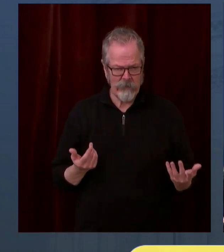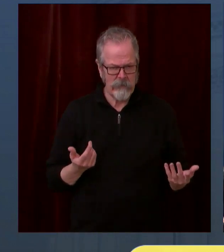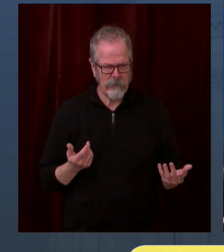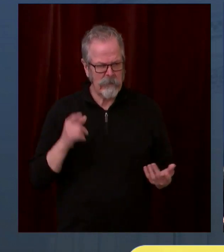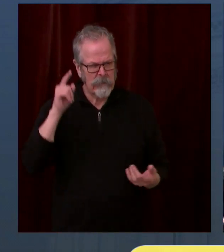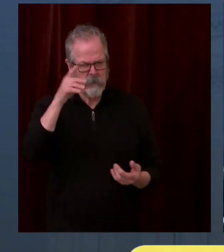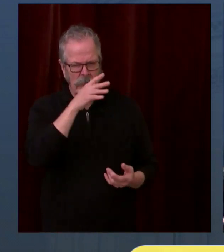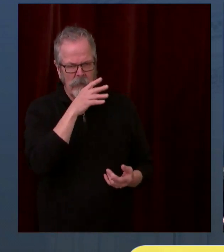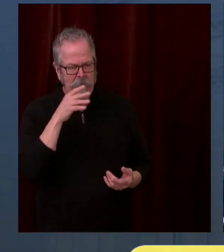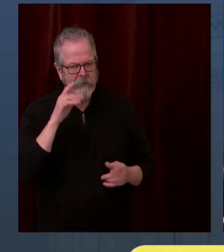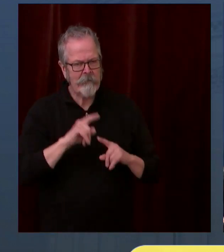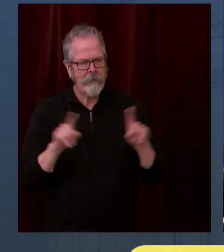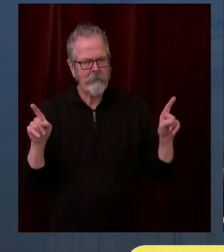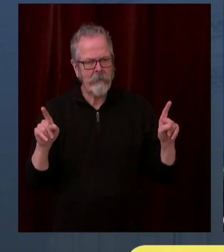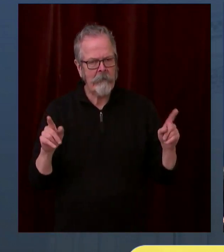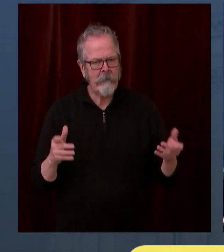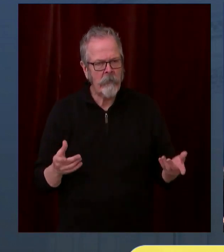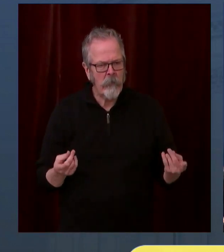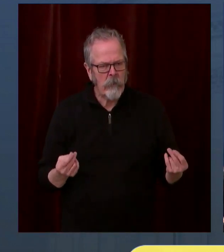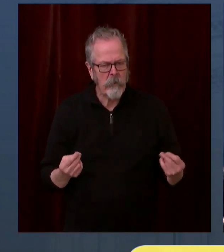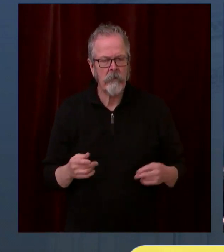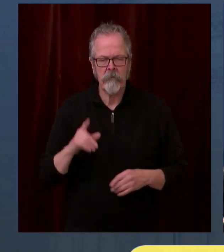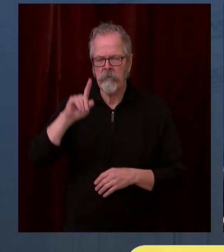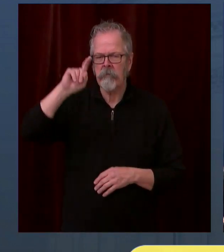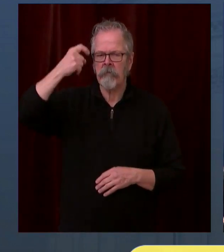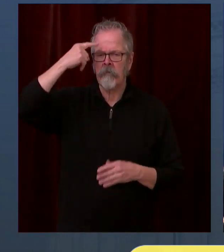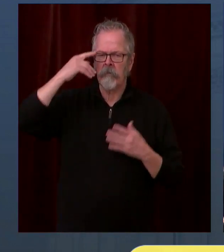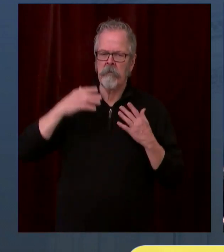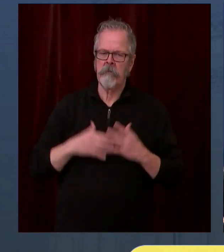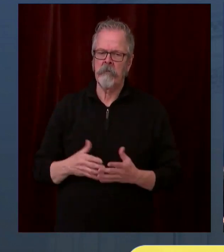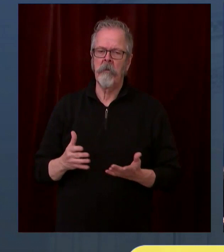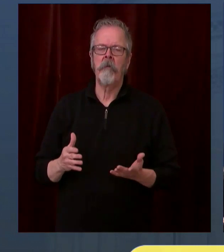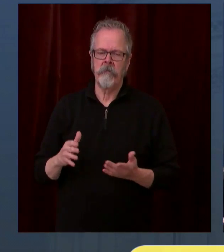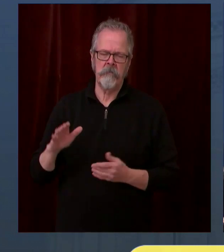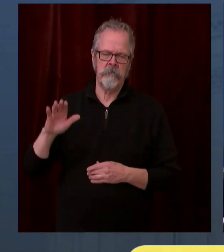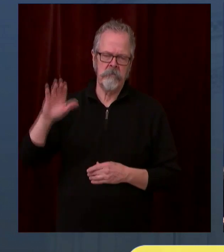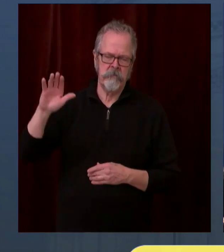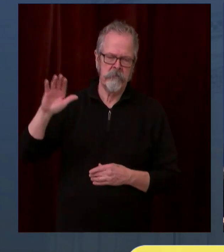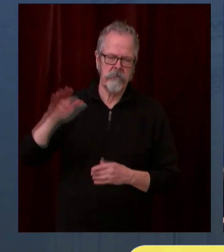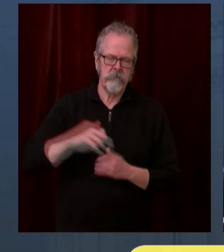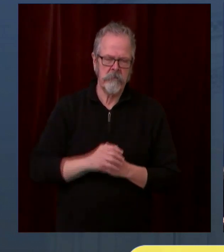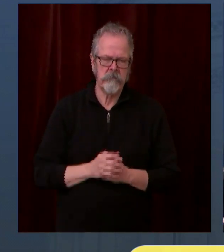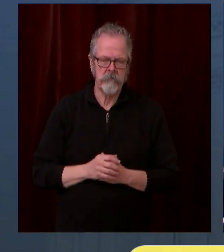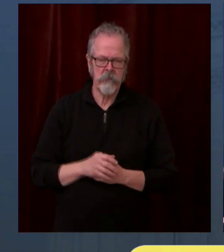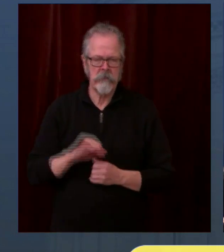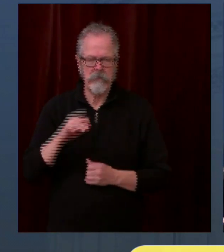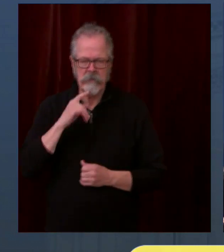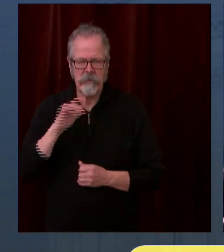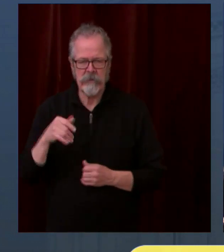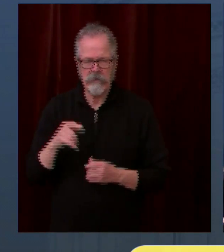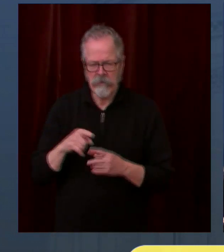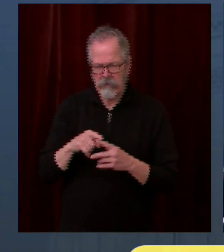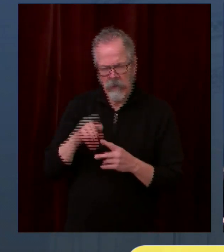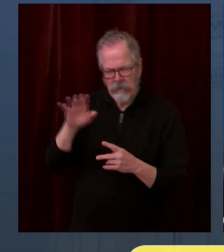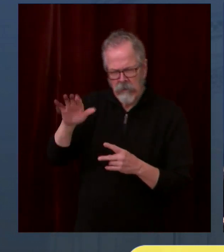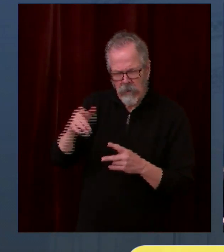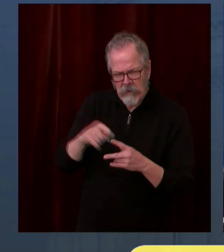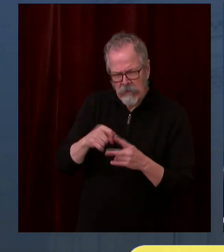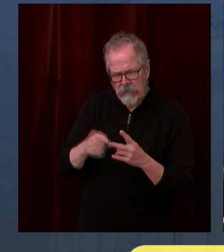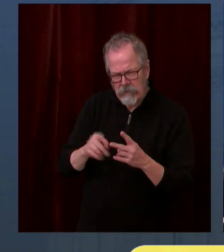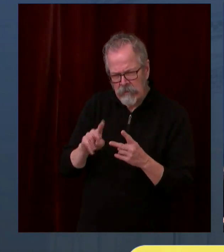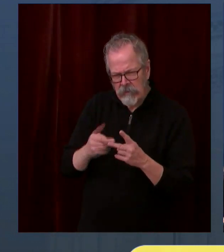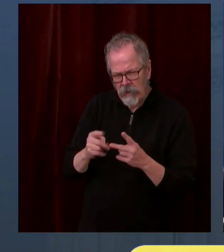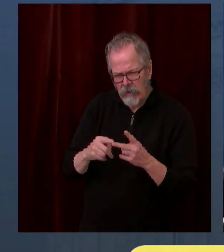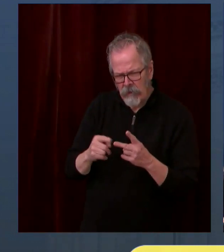for any distribution system is also eligible for a max vaccination site. Some of them may be appointment